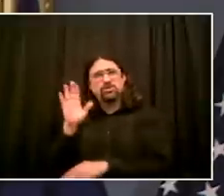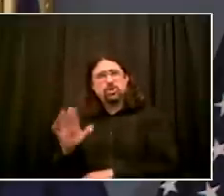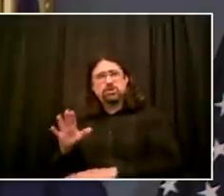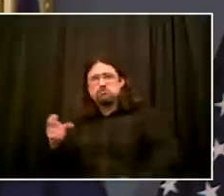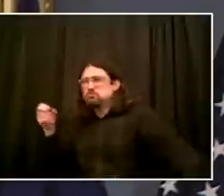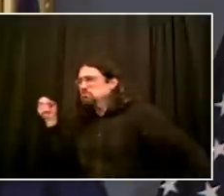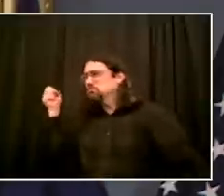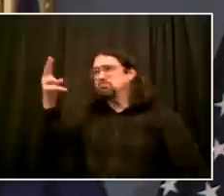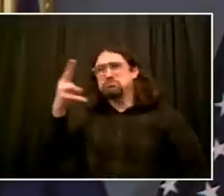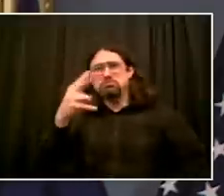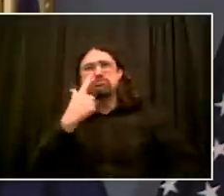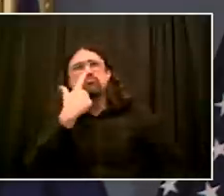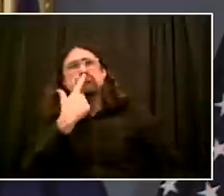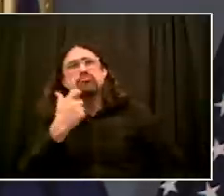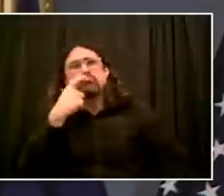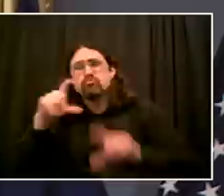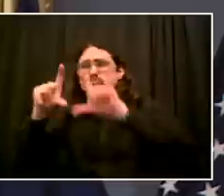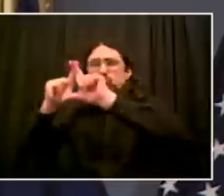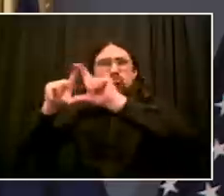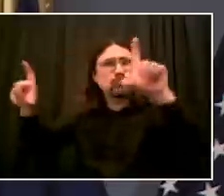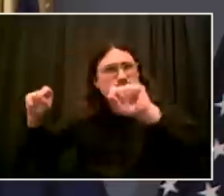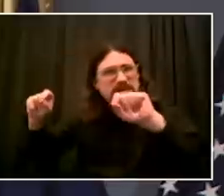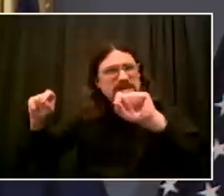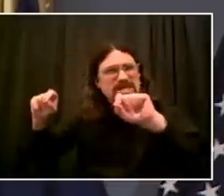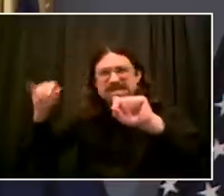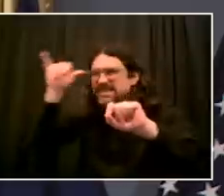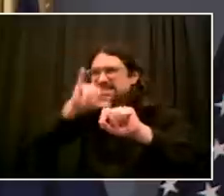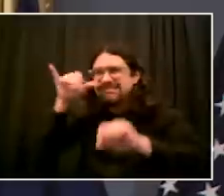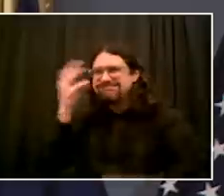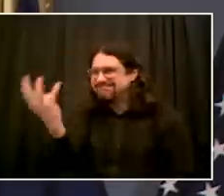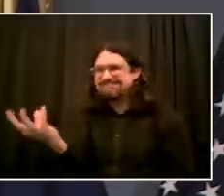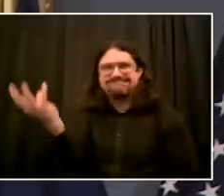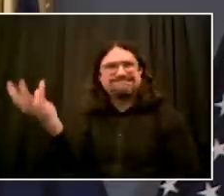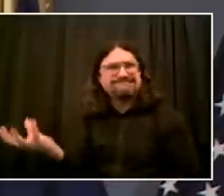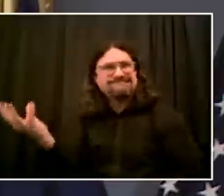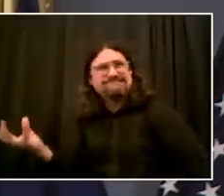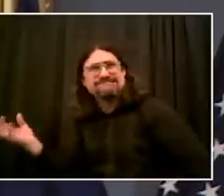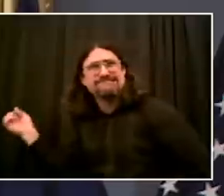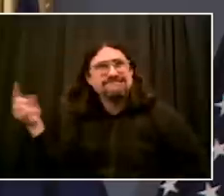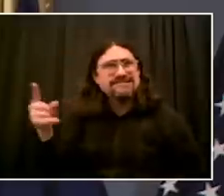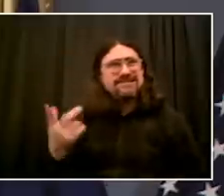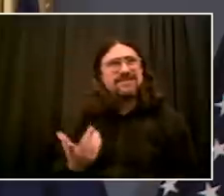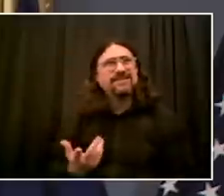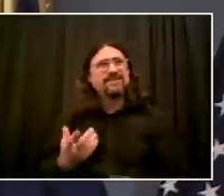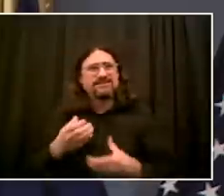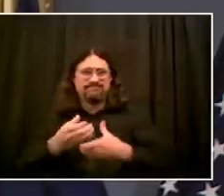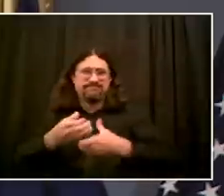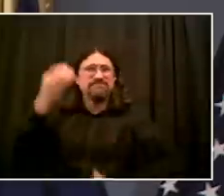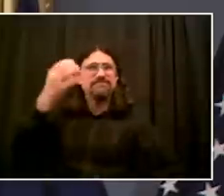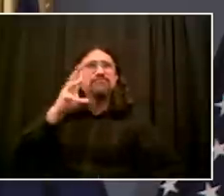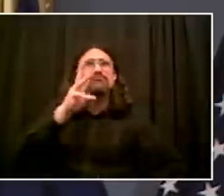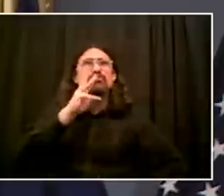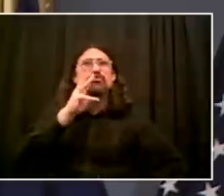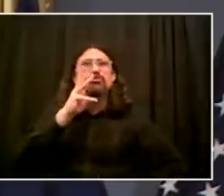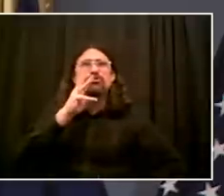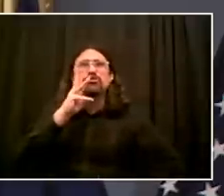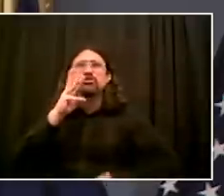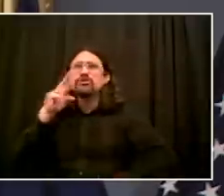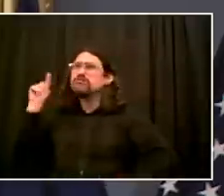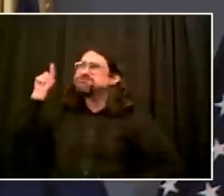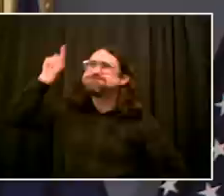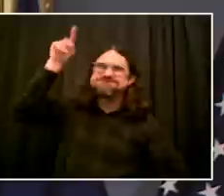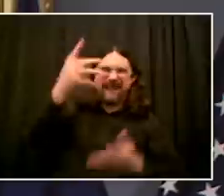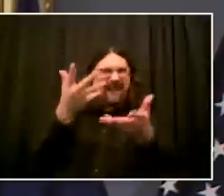out. I saw officers spit at the most vile language used at officers. And yet the vast, vast majority of officers